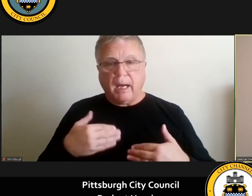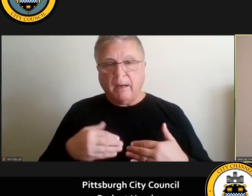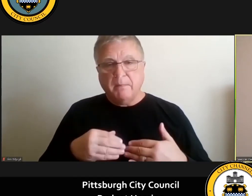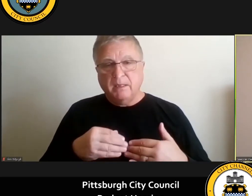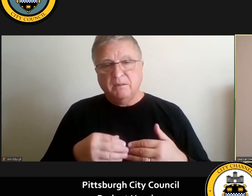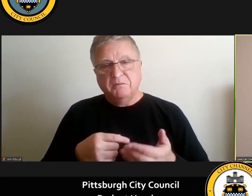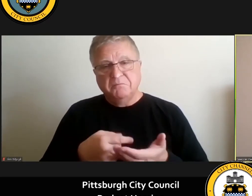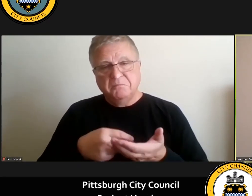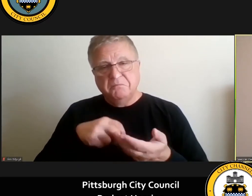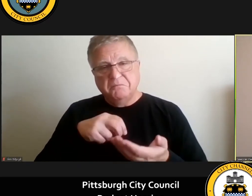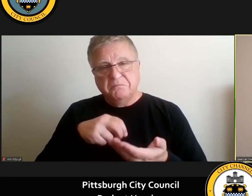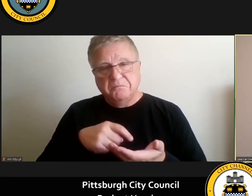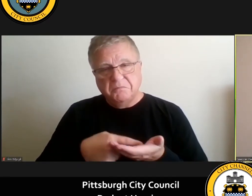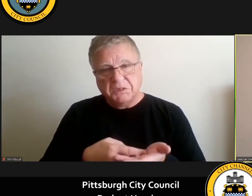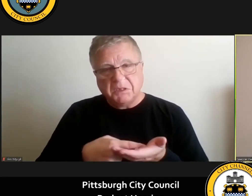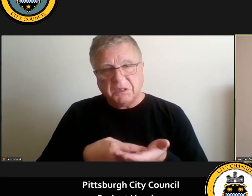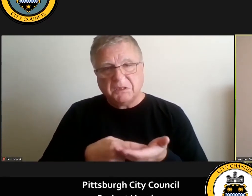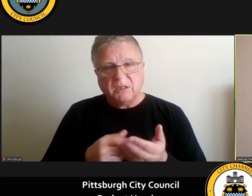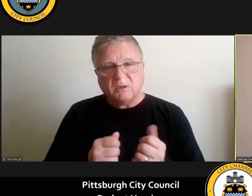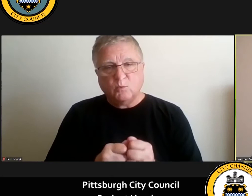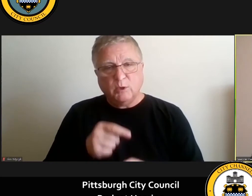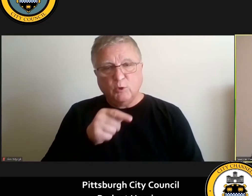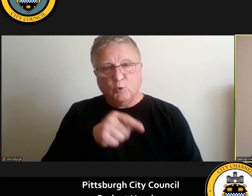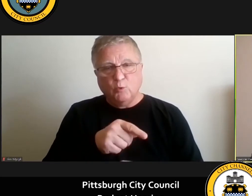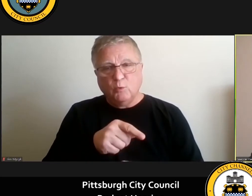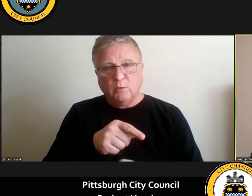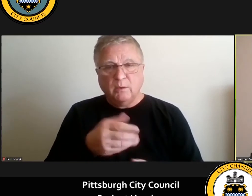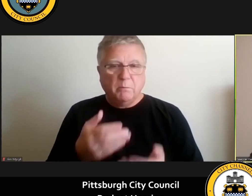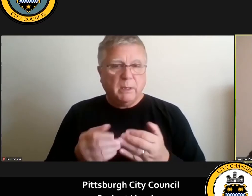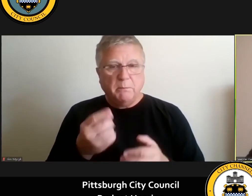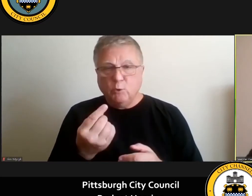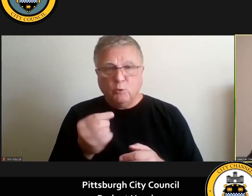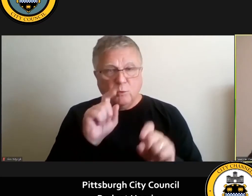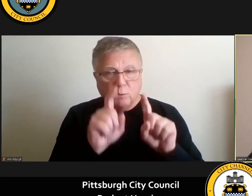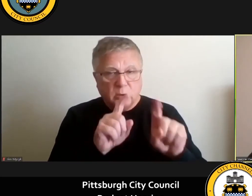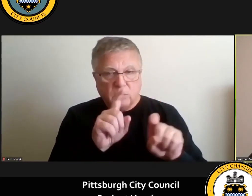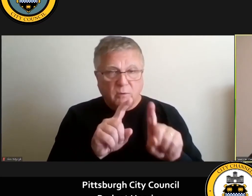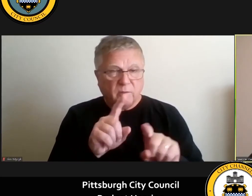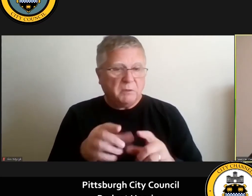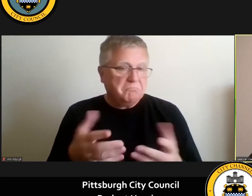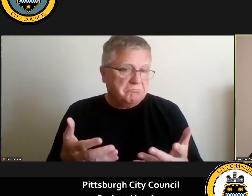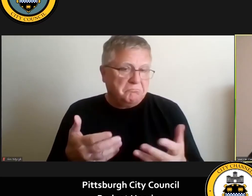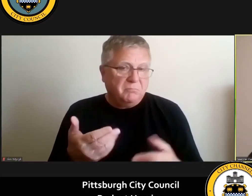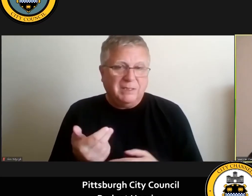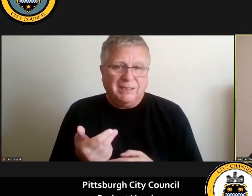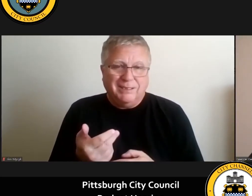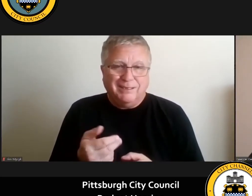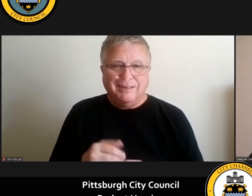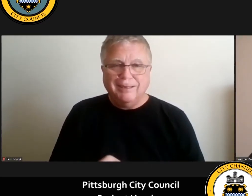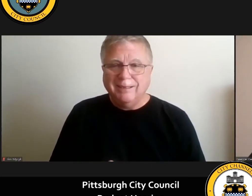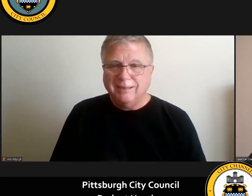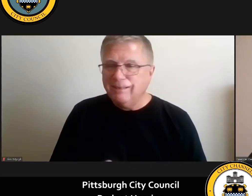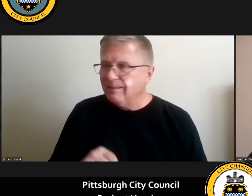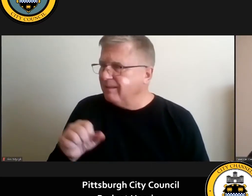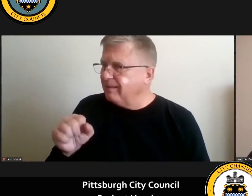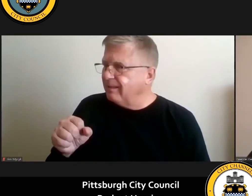and um uh you know maybe i could do a survey uh different okay